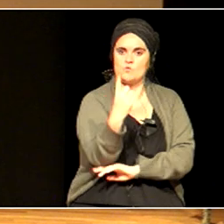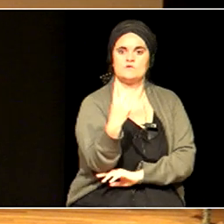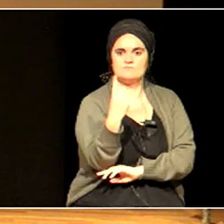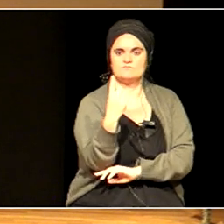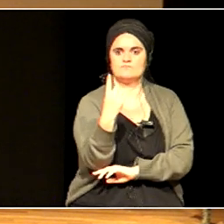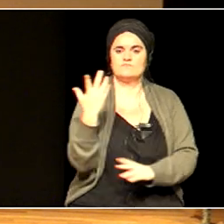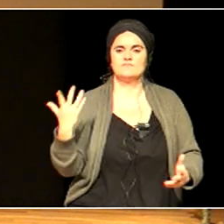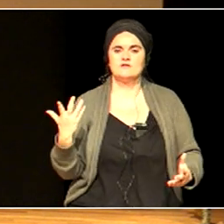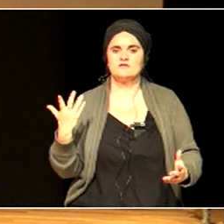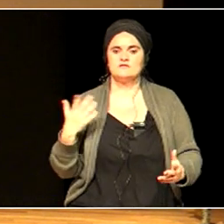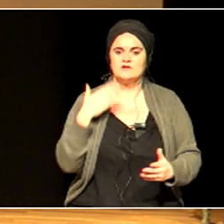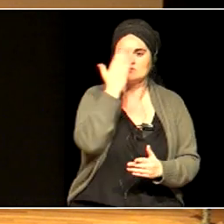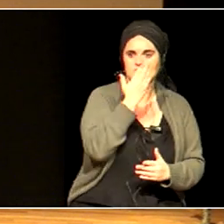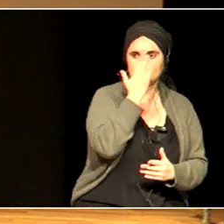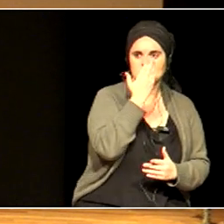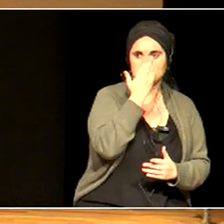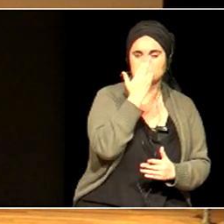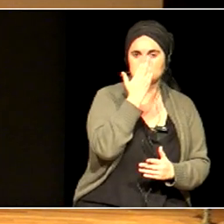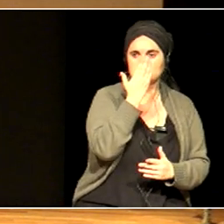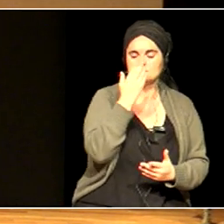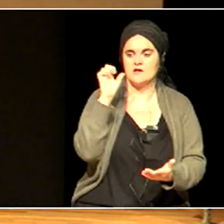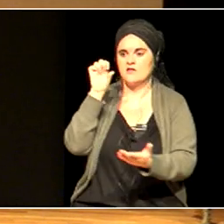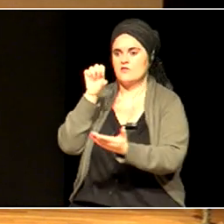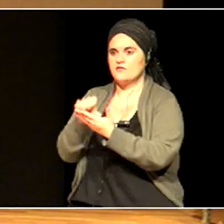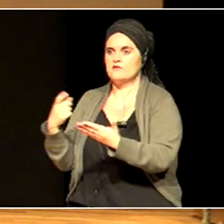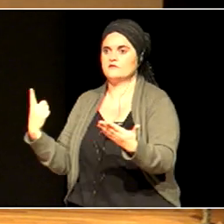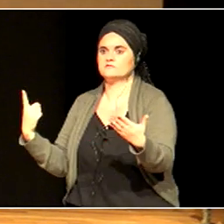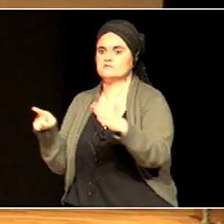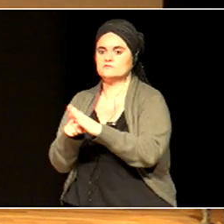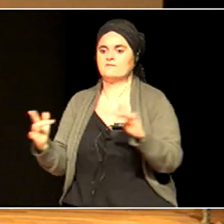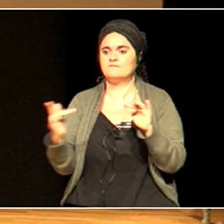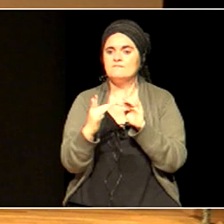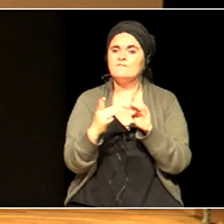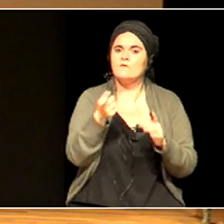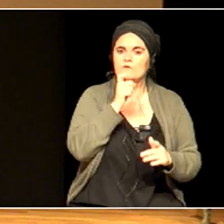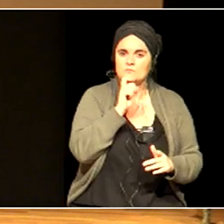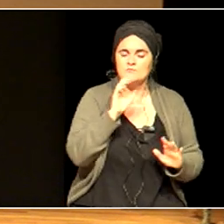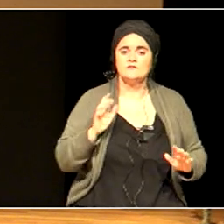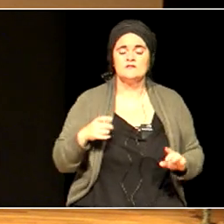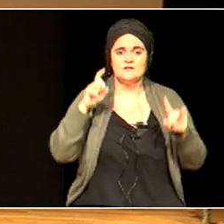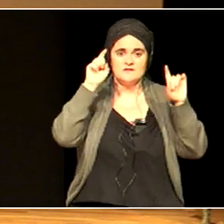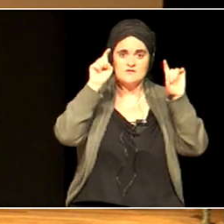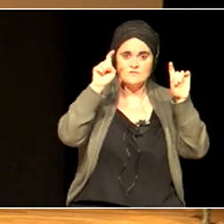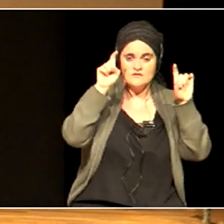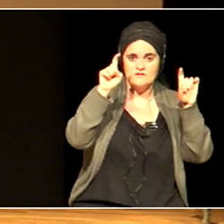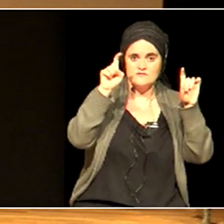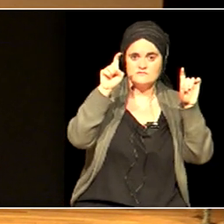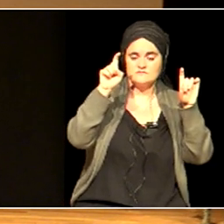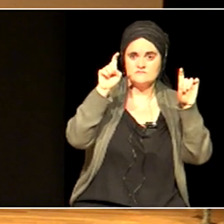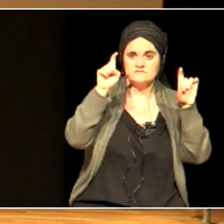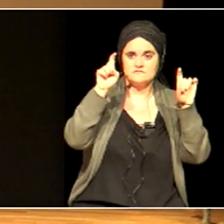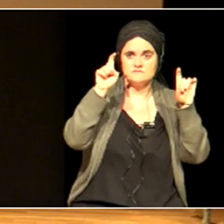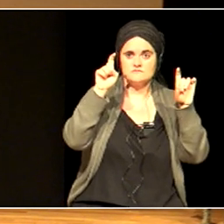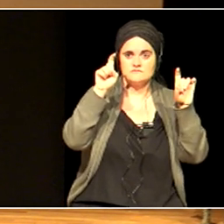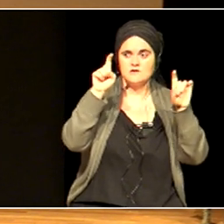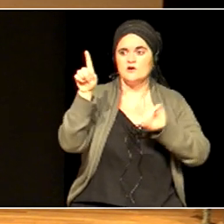And how can education respond to the most important issues of our times?